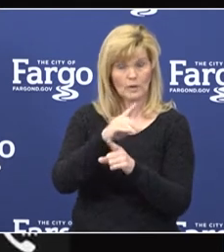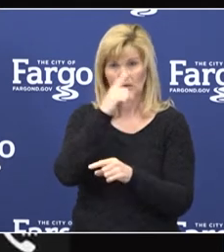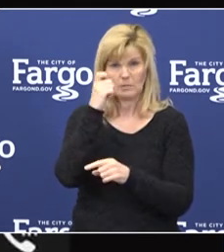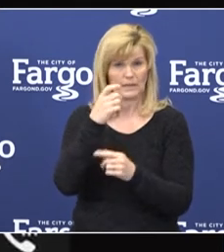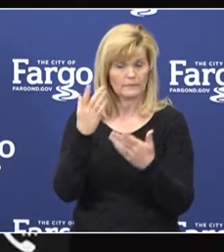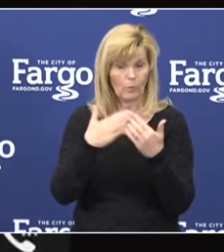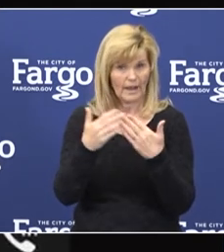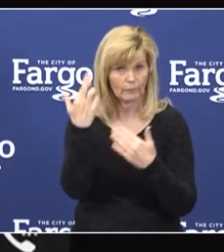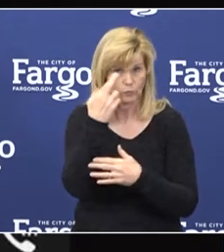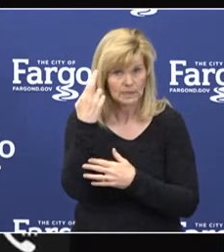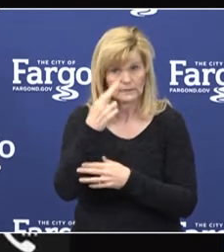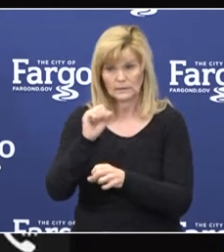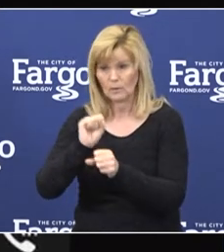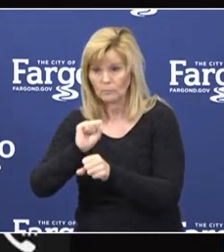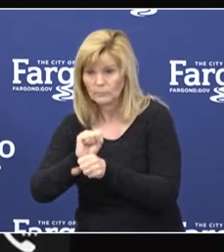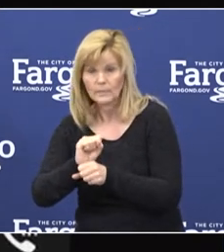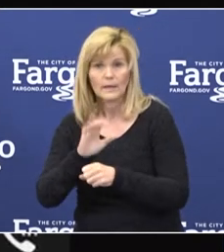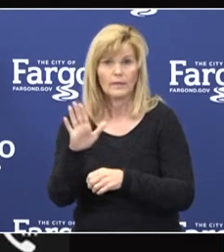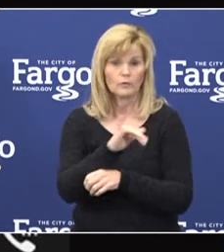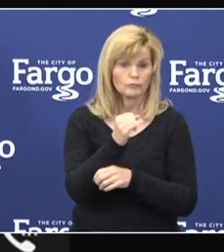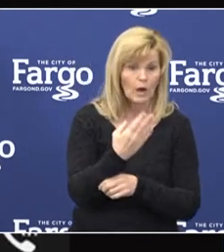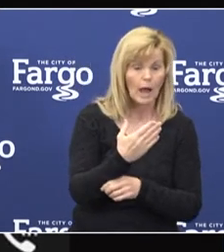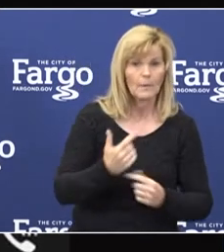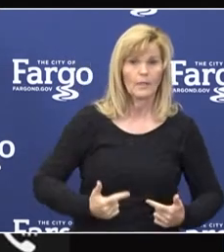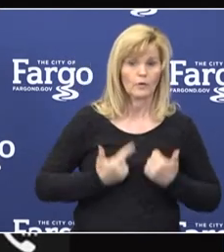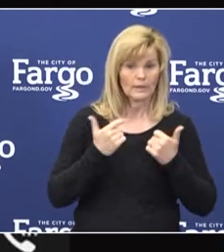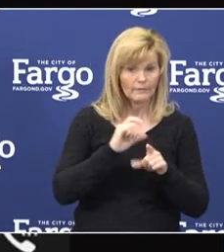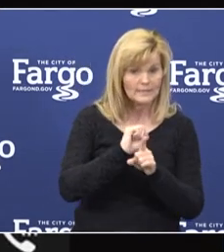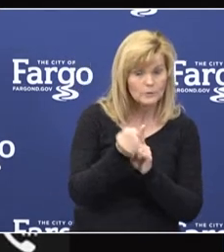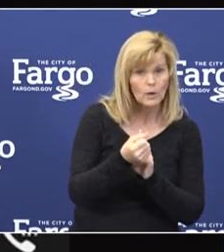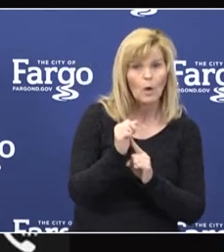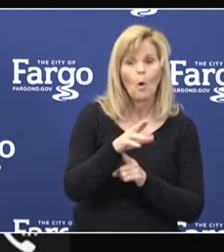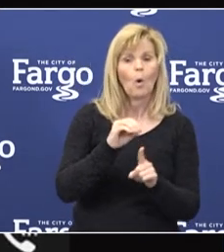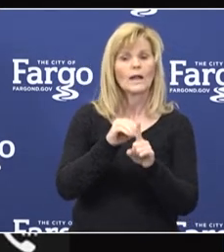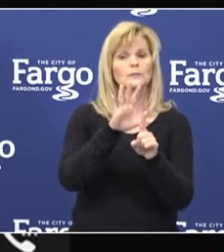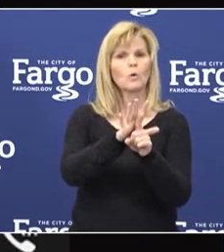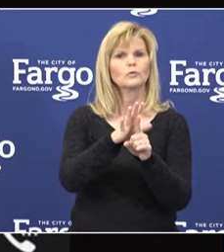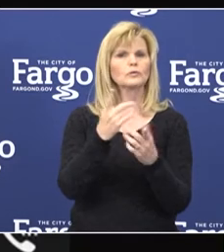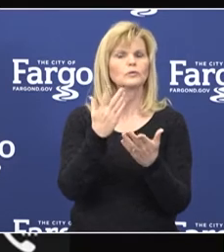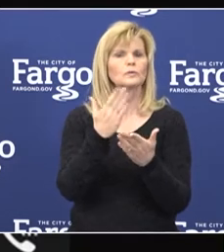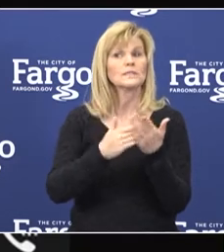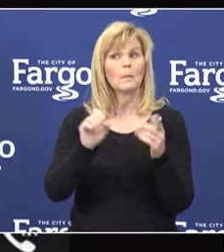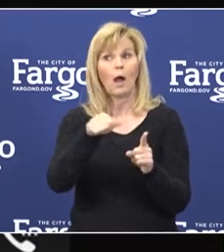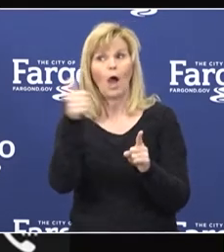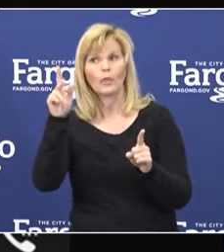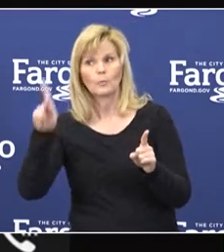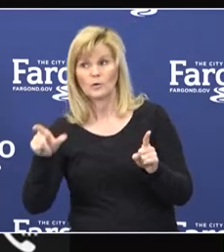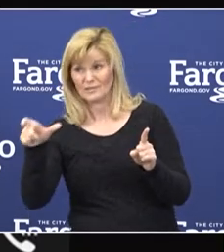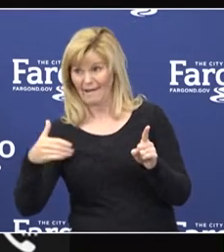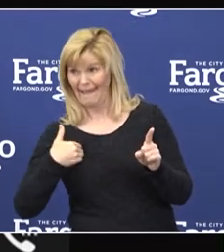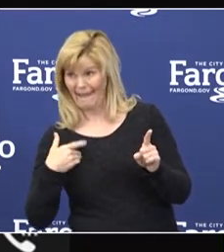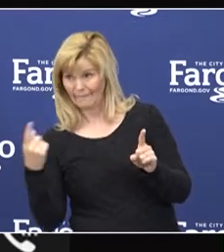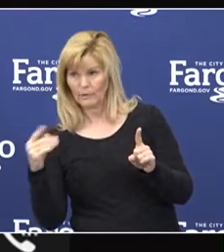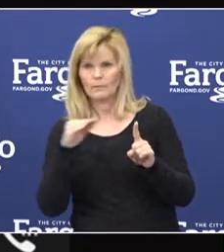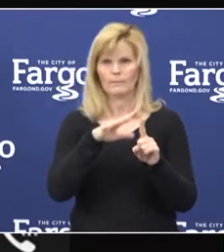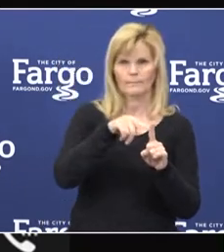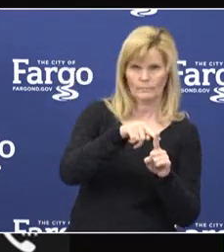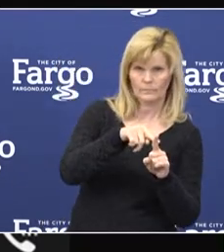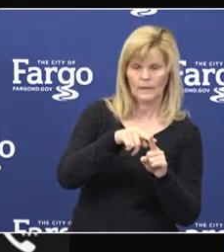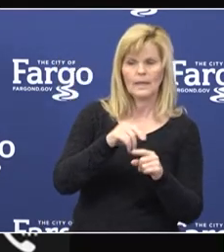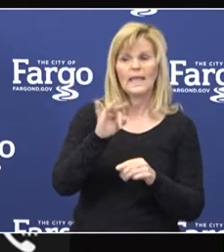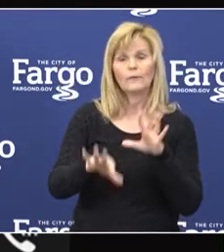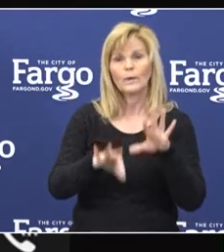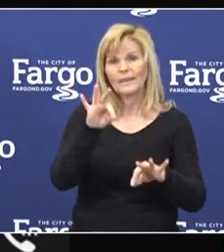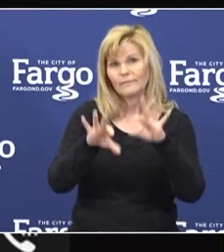as employment or occupation, living situations, or exposure to a known positive COVID case. By identifying risk